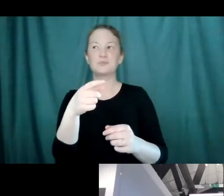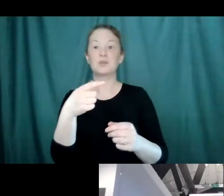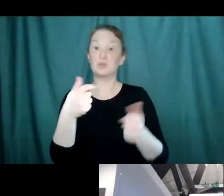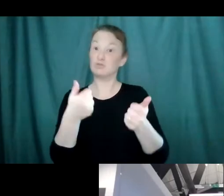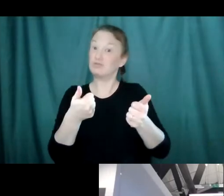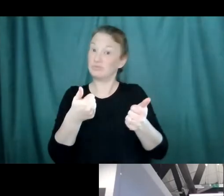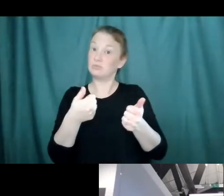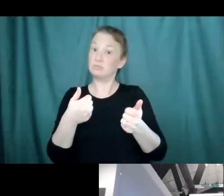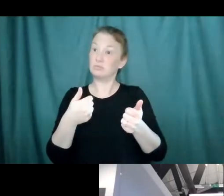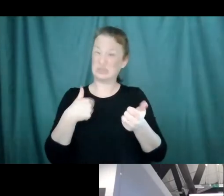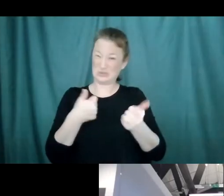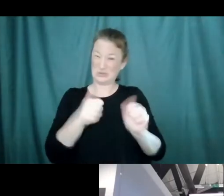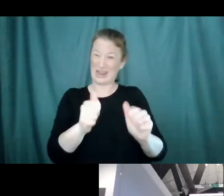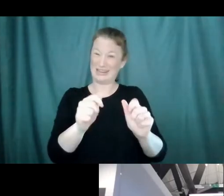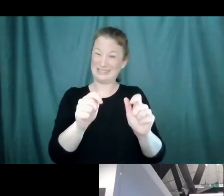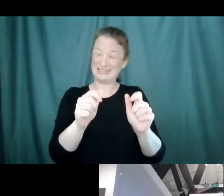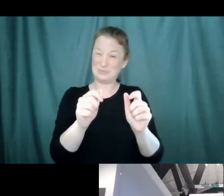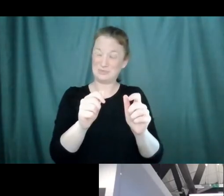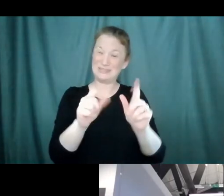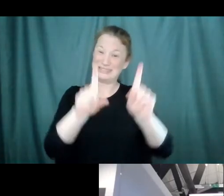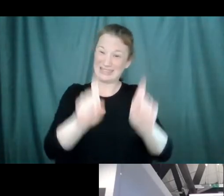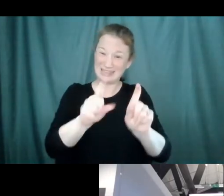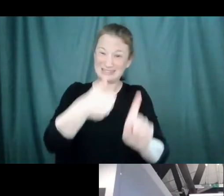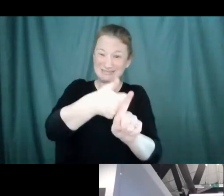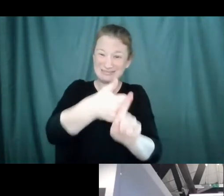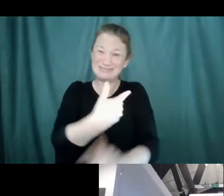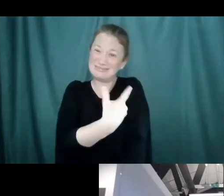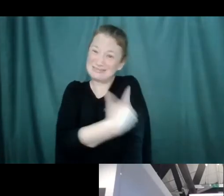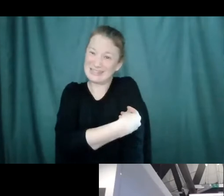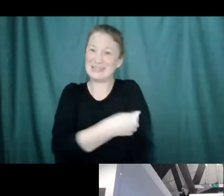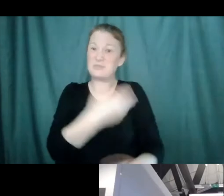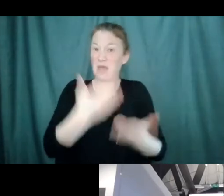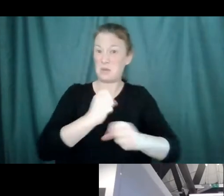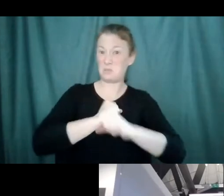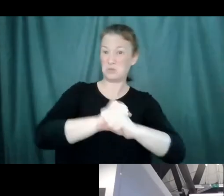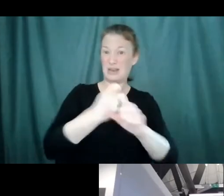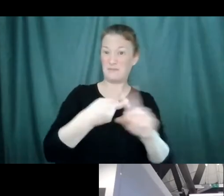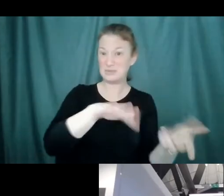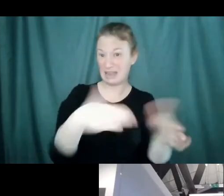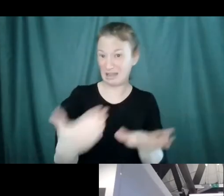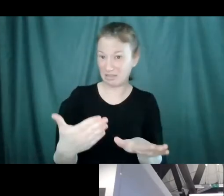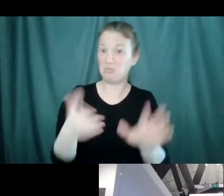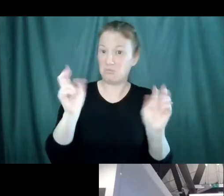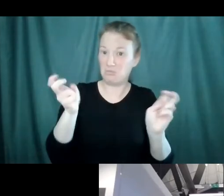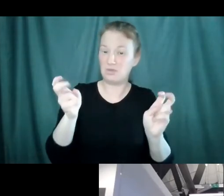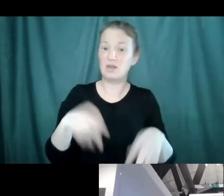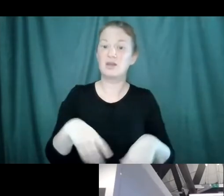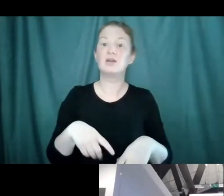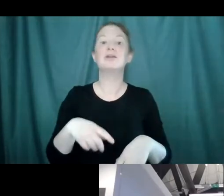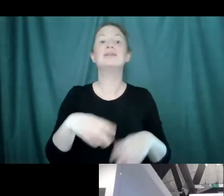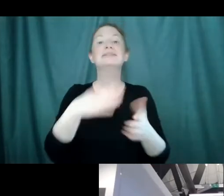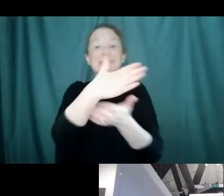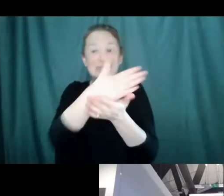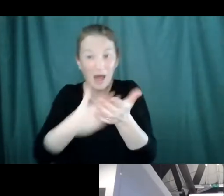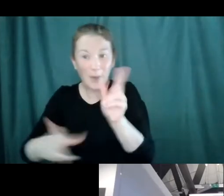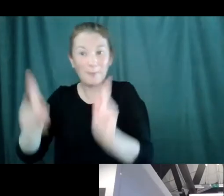protect people from death, you have to give some of them a non-treatment to